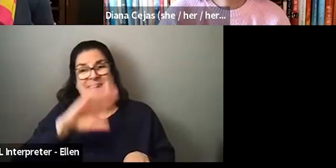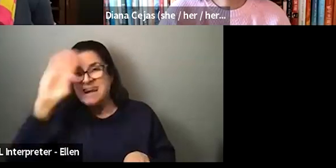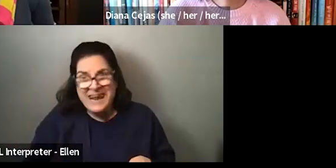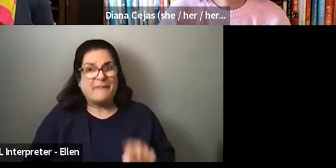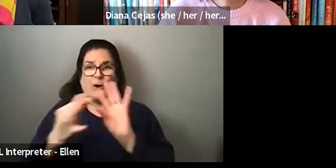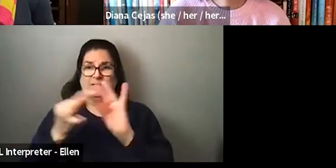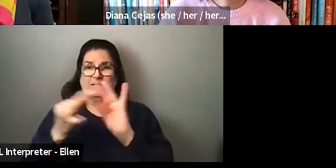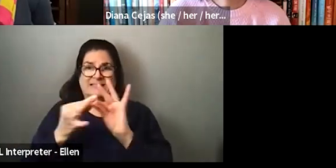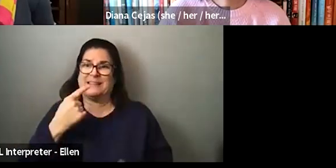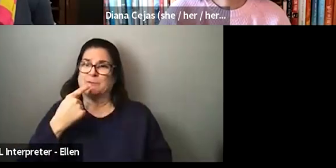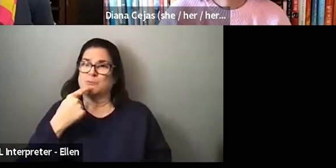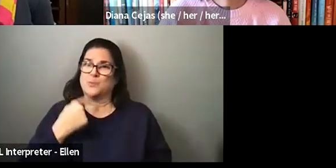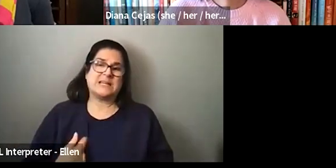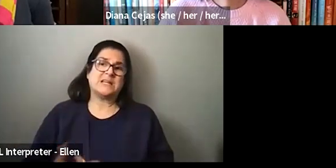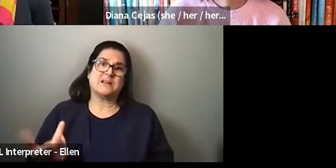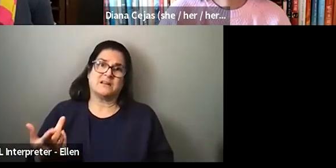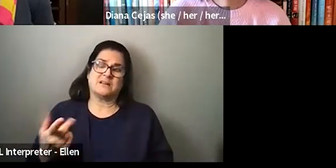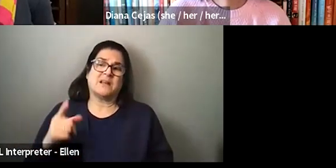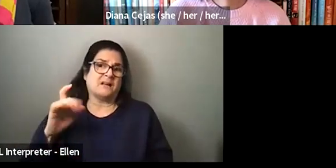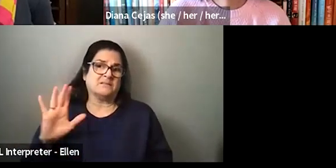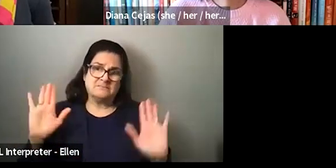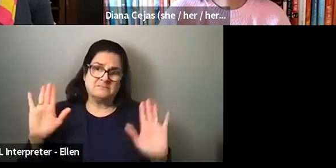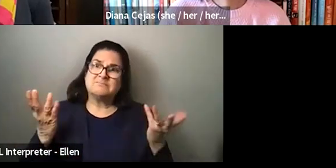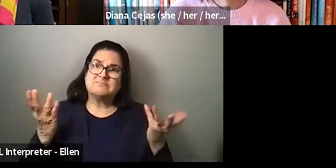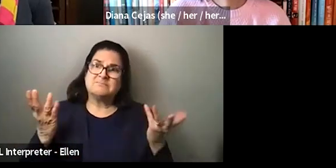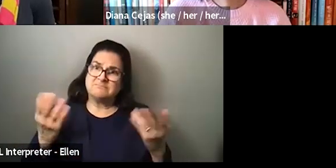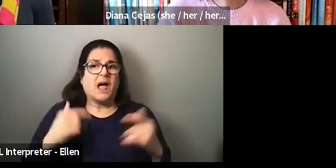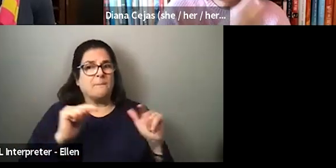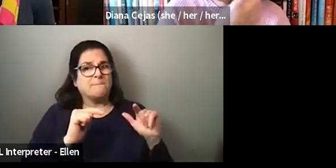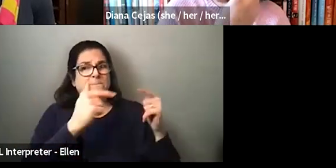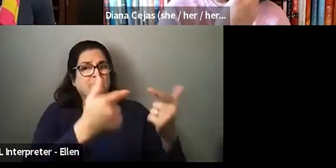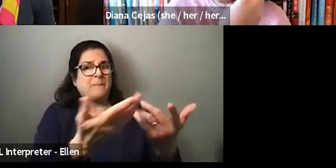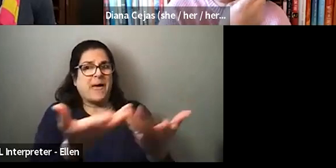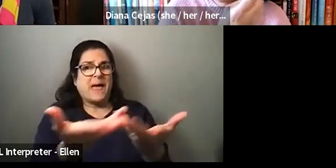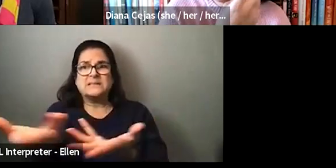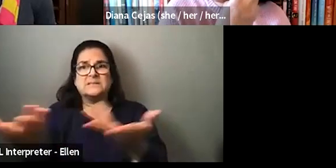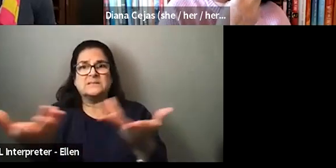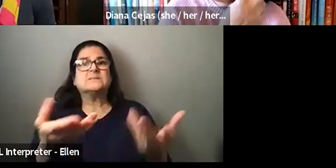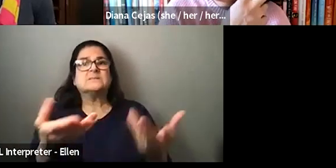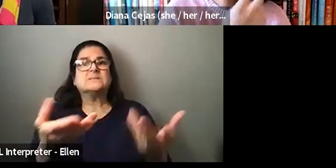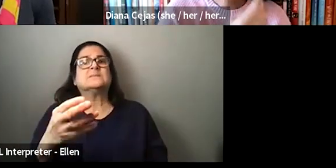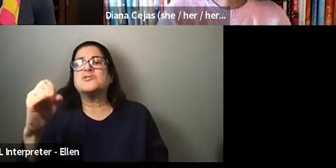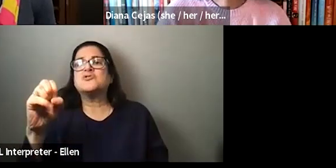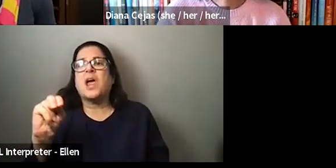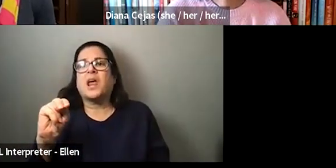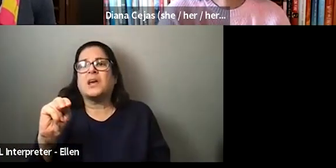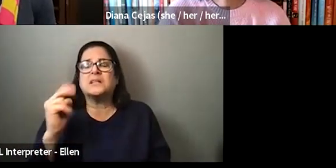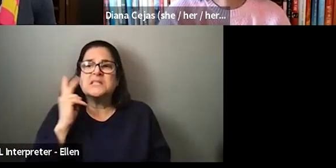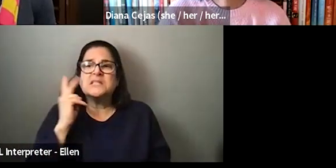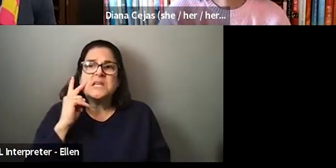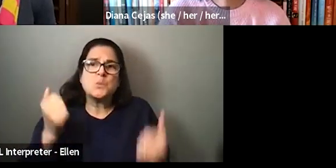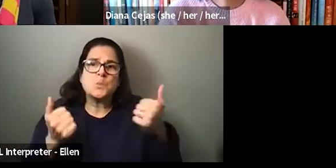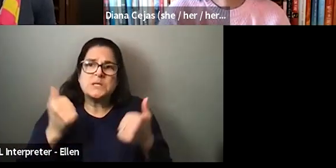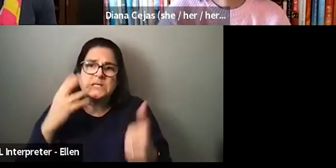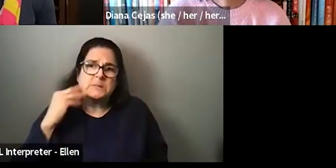um, more. So, um, yeah, I guess I'll pass it off to, uh, Jen and see what, uh, experiences she has to